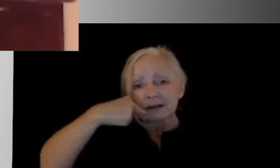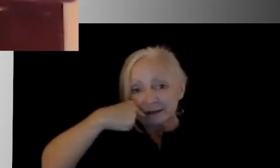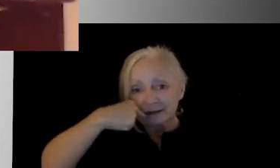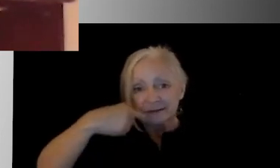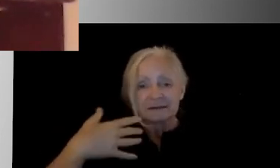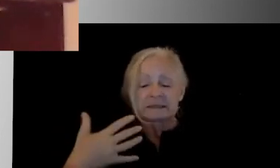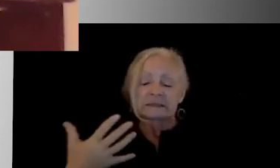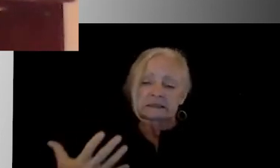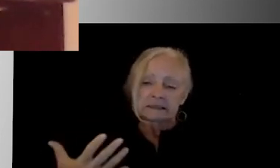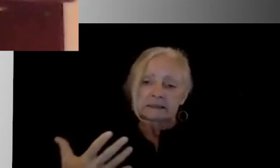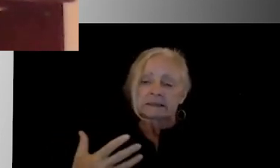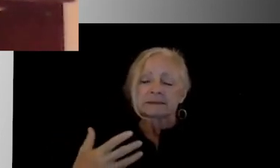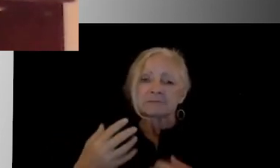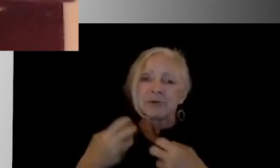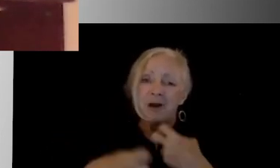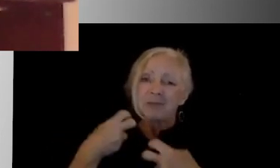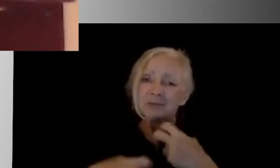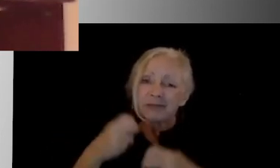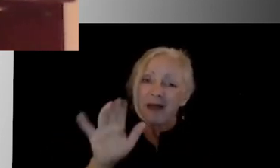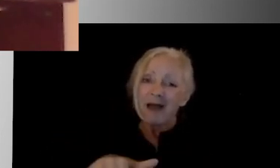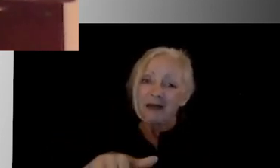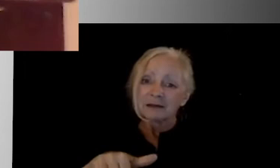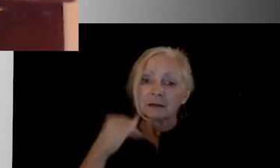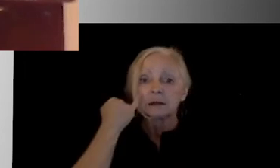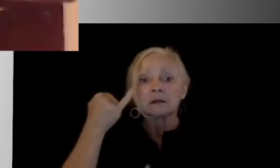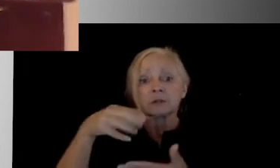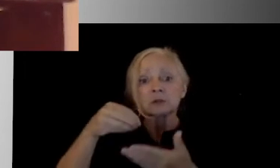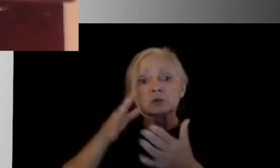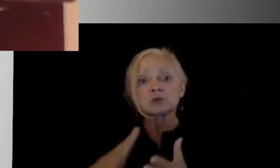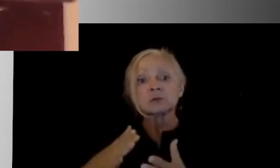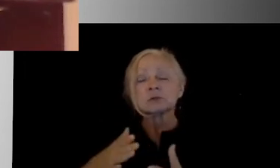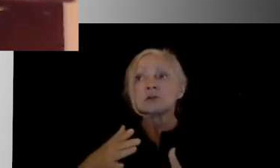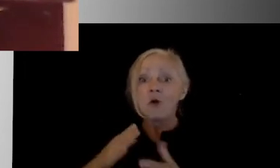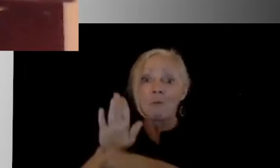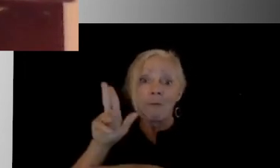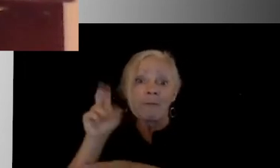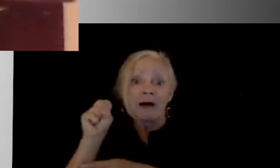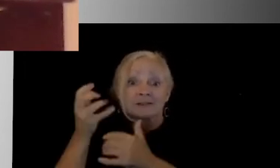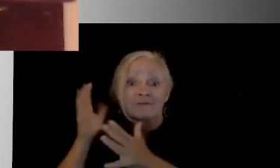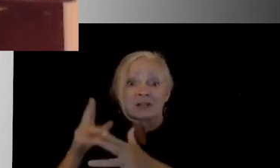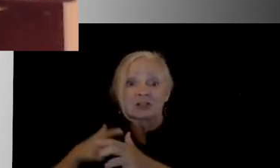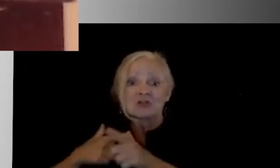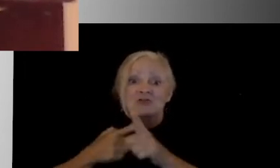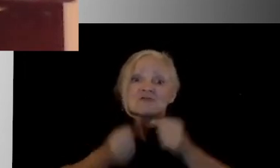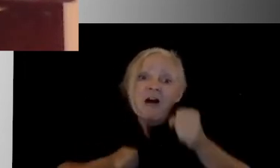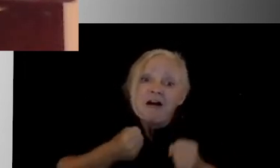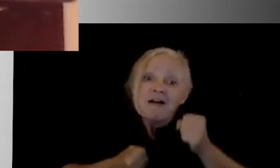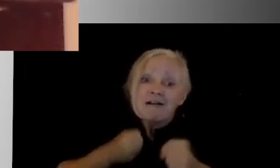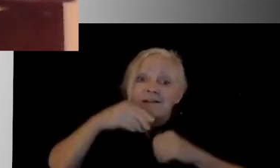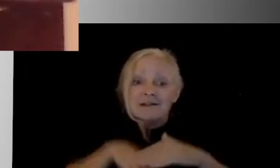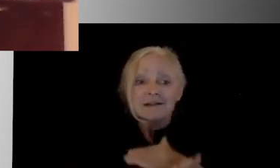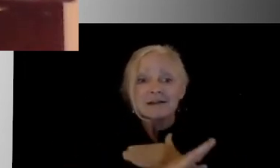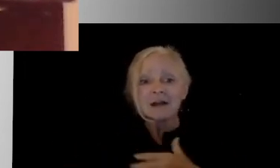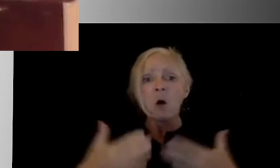problems with doing that, especially if a student has just run in from the school bus. If they've been in a warm situation for a period of